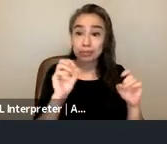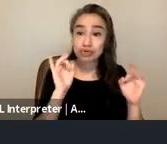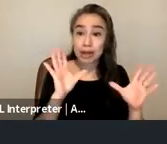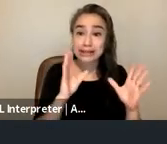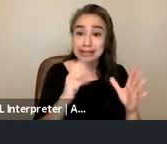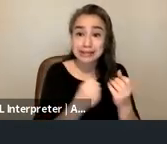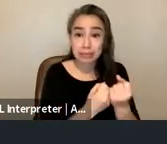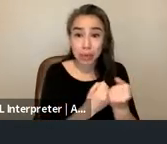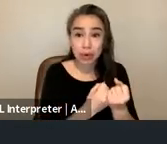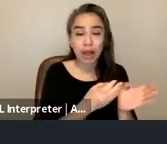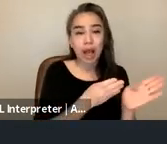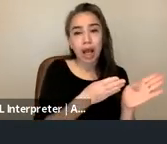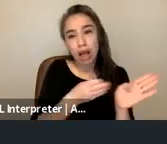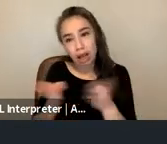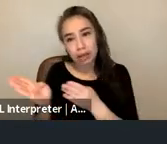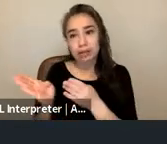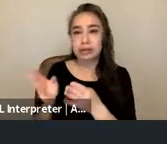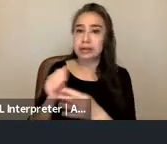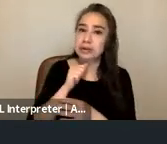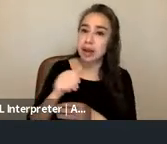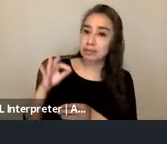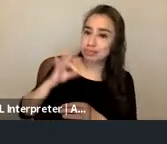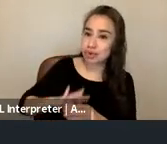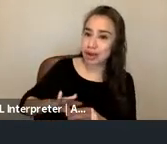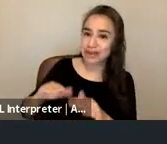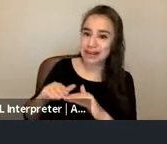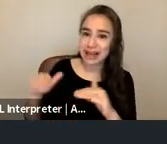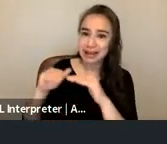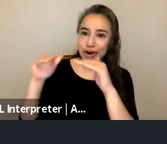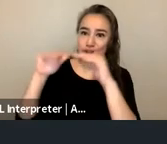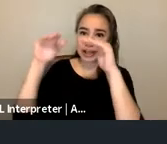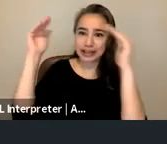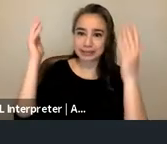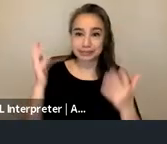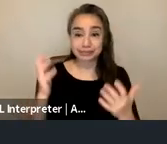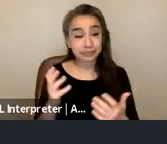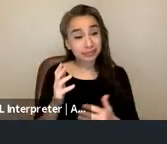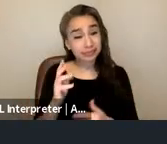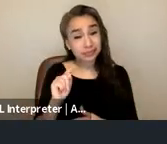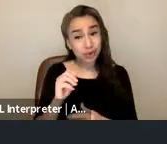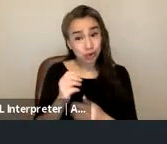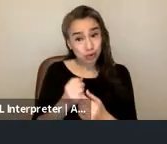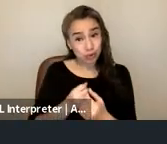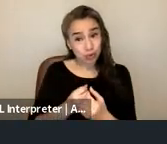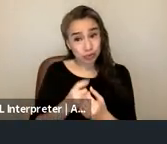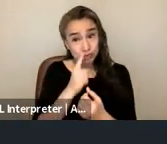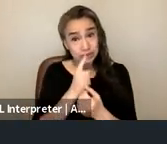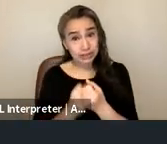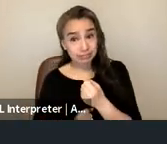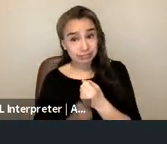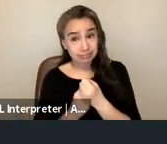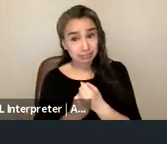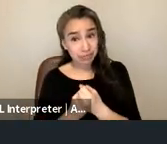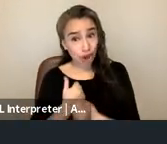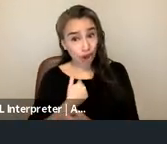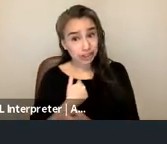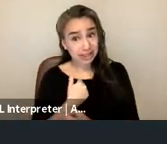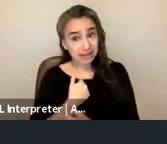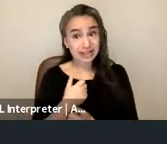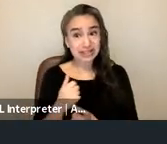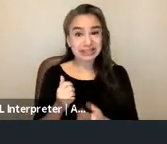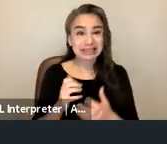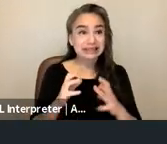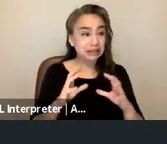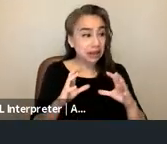-profit hierarchy and so often in order to assert our own legitimacy these collectives of survivors begin formalizing ourselves